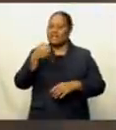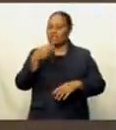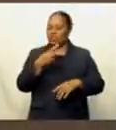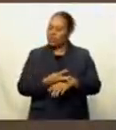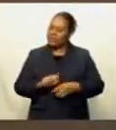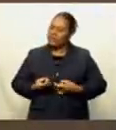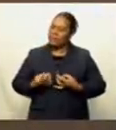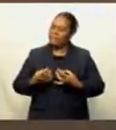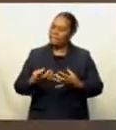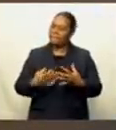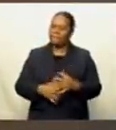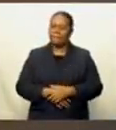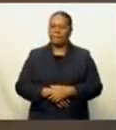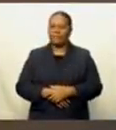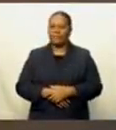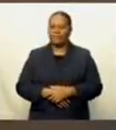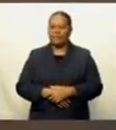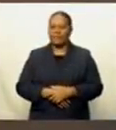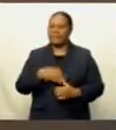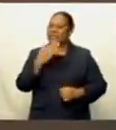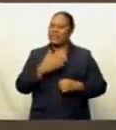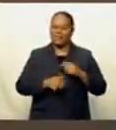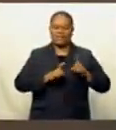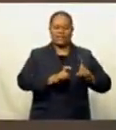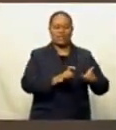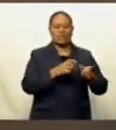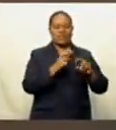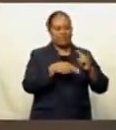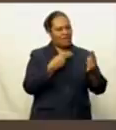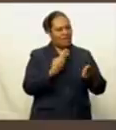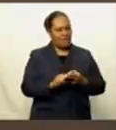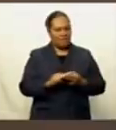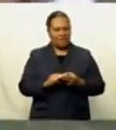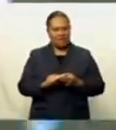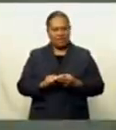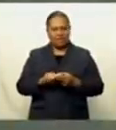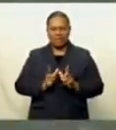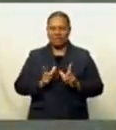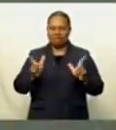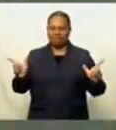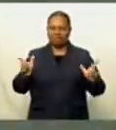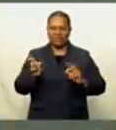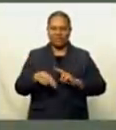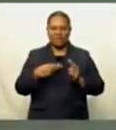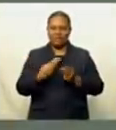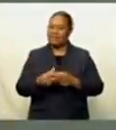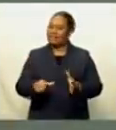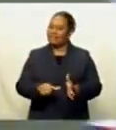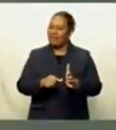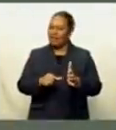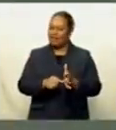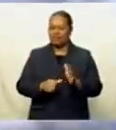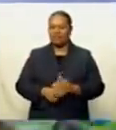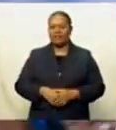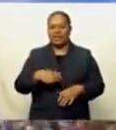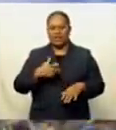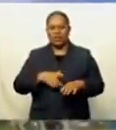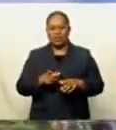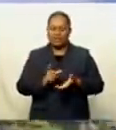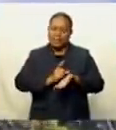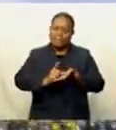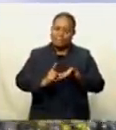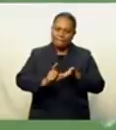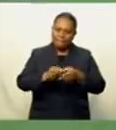since the team had been away from family and I know it must be hard for them. The message is clear from Veramalua,